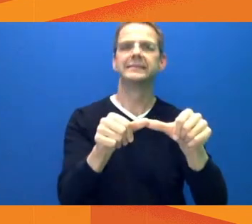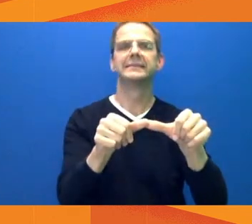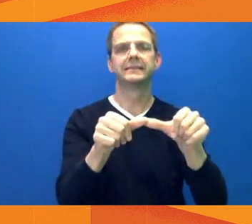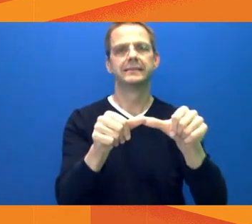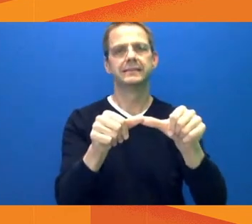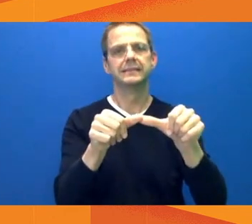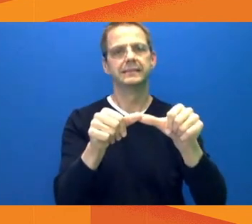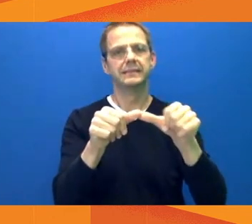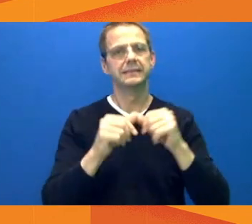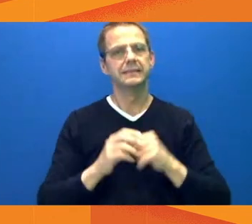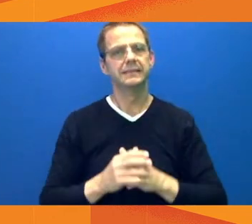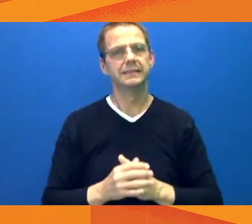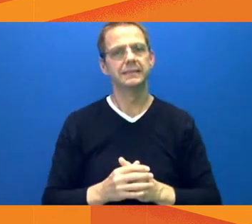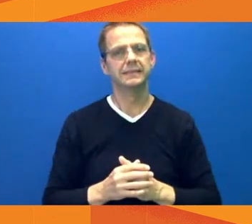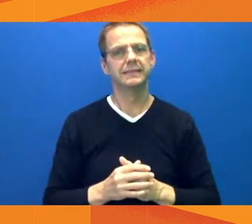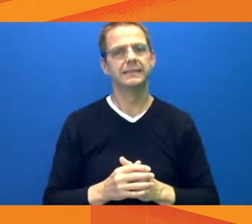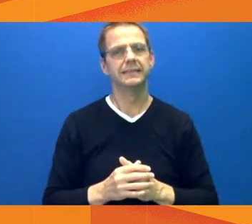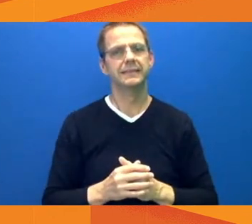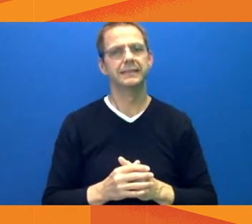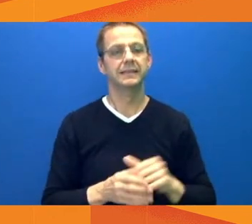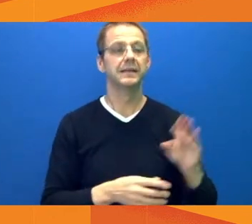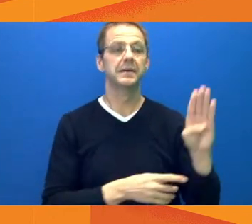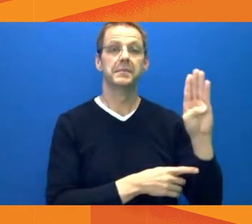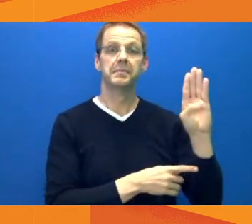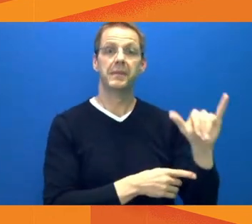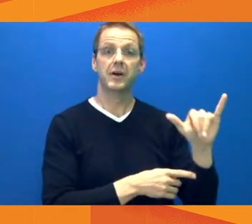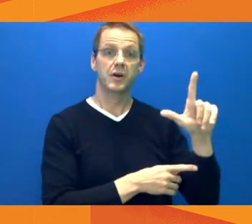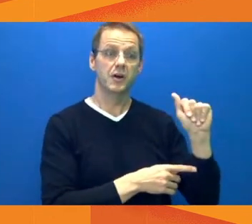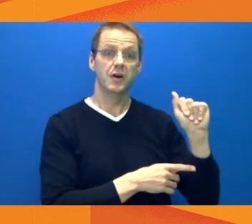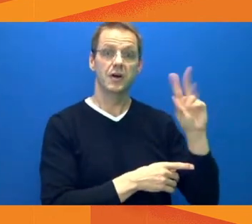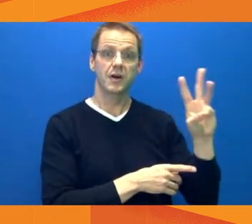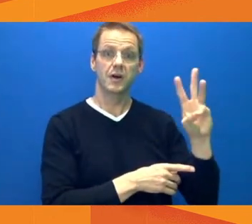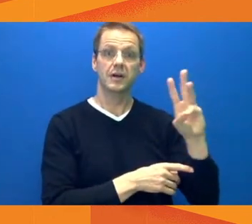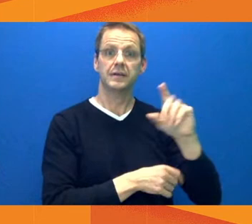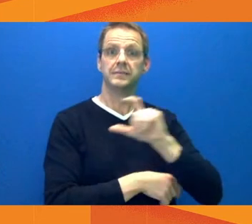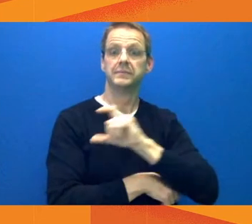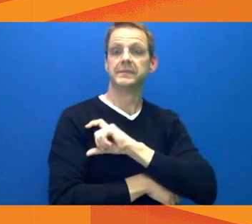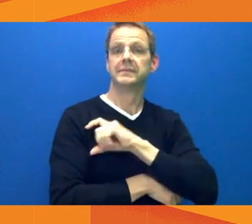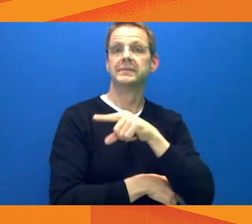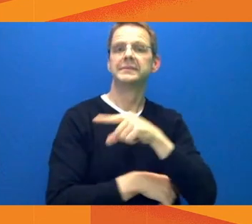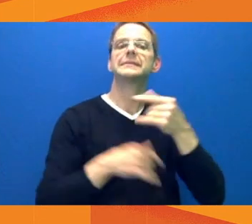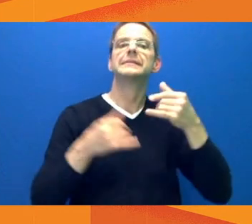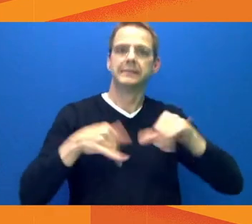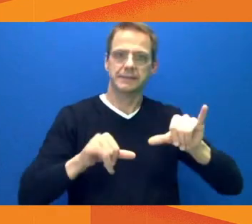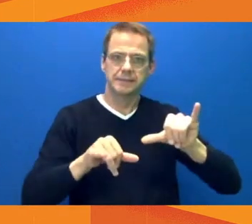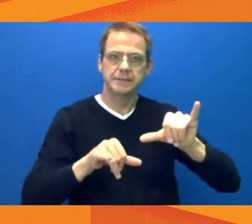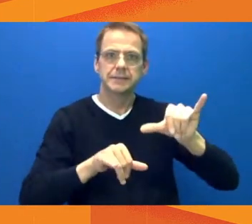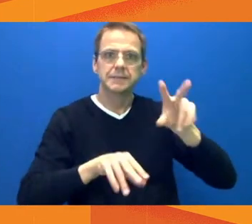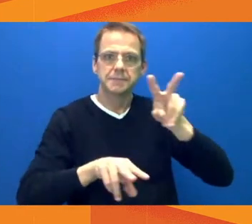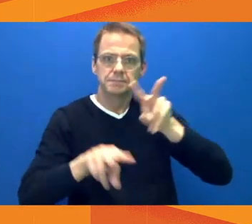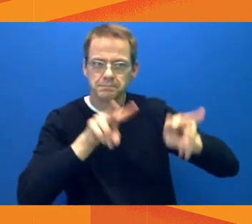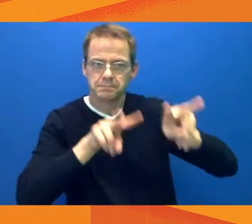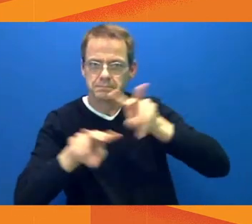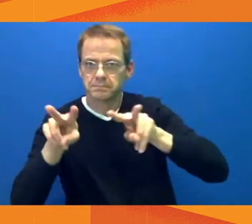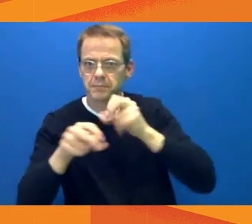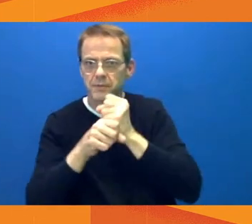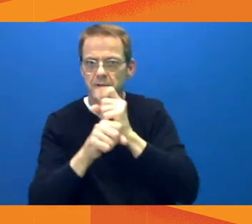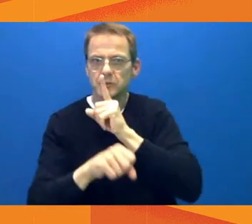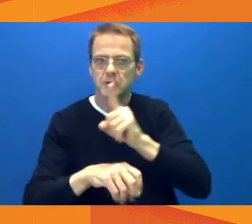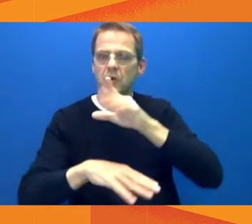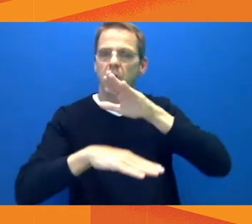continues to remain very high. If you are among those who are doing the very best to keep everyone safe, we truly thank you.